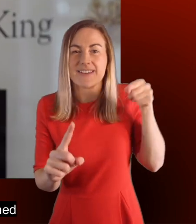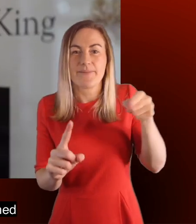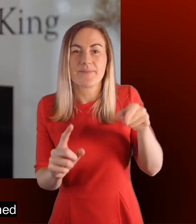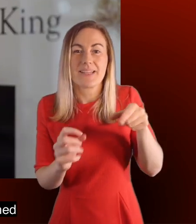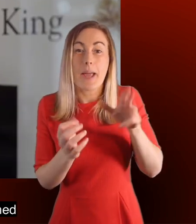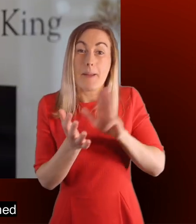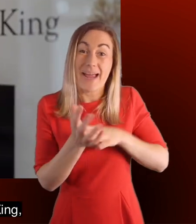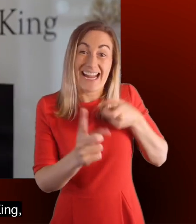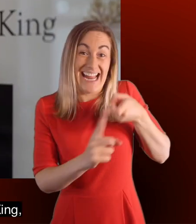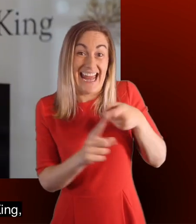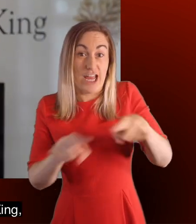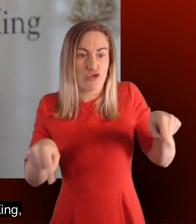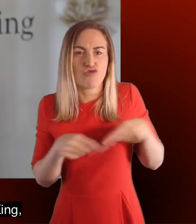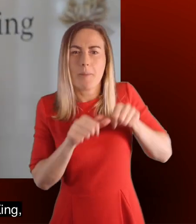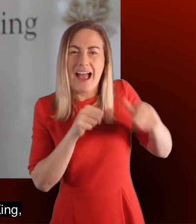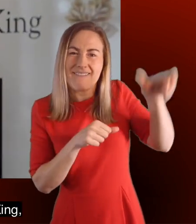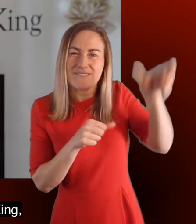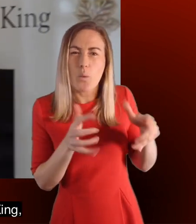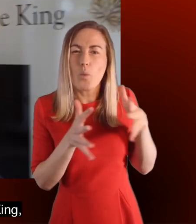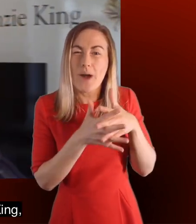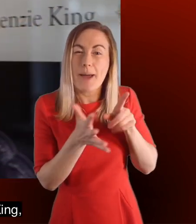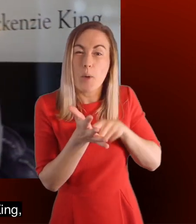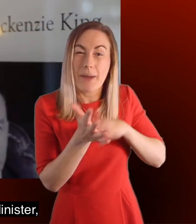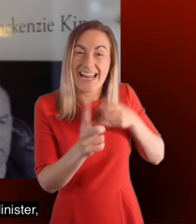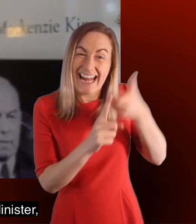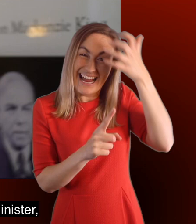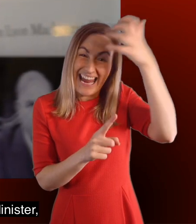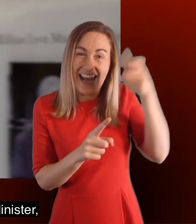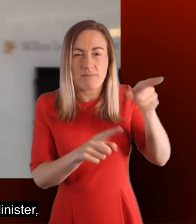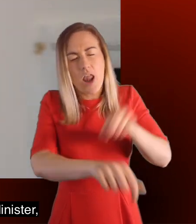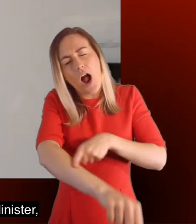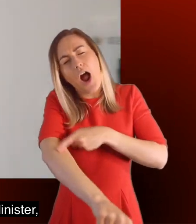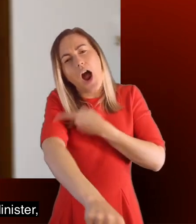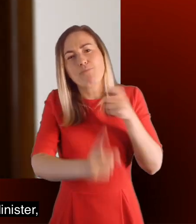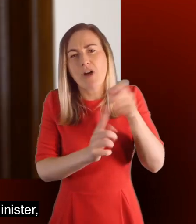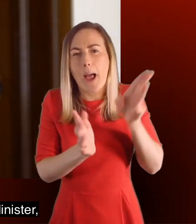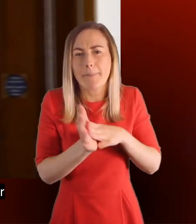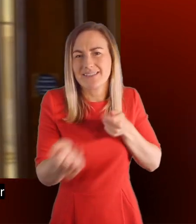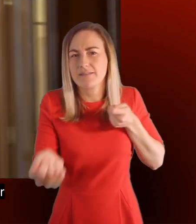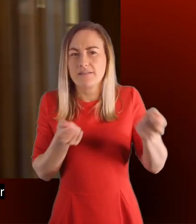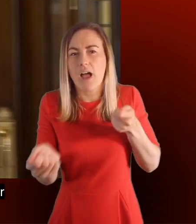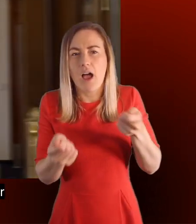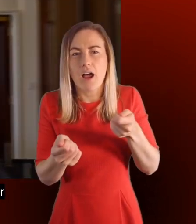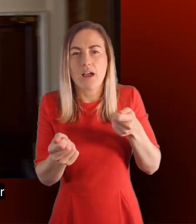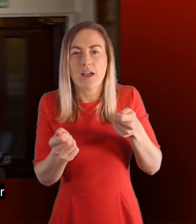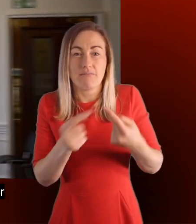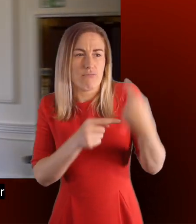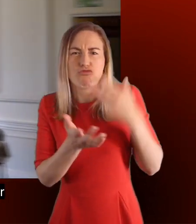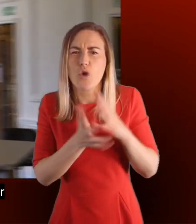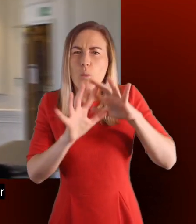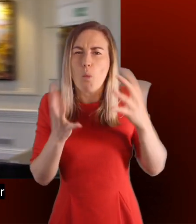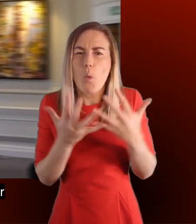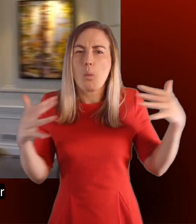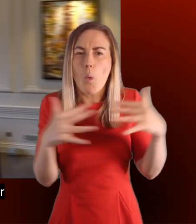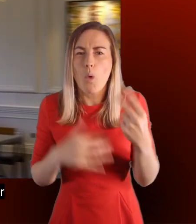Mackenzie Room was named after William Lyon Mackenzie King, Canada's longest serving Prime Minister and Canada's Prime Minister during